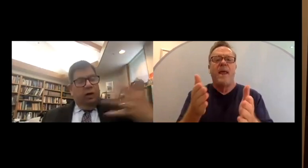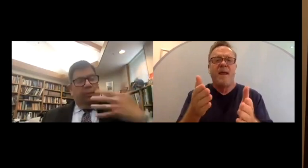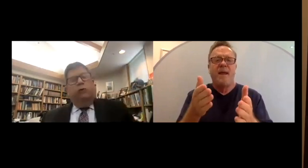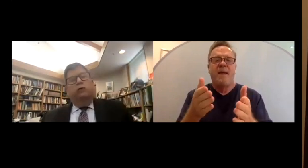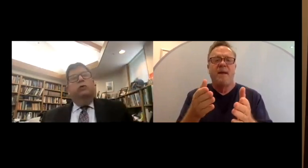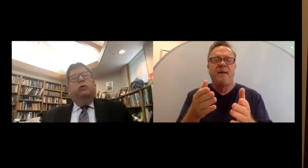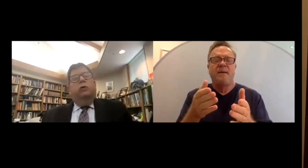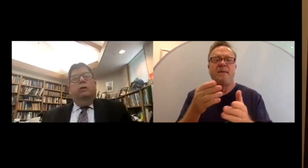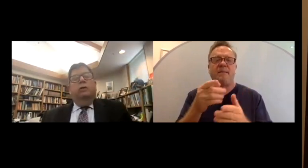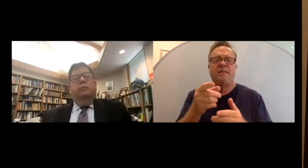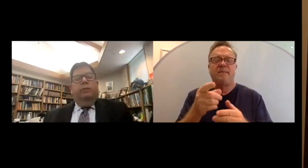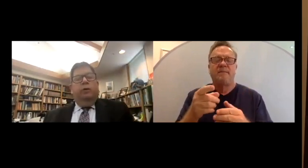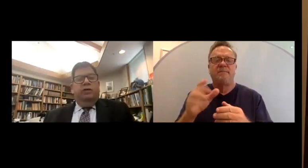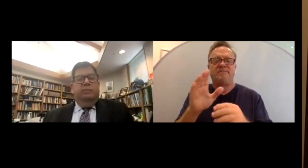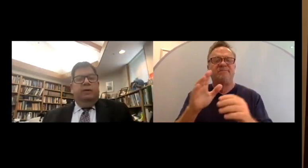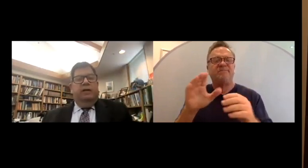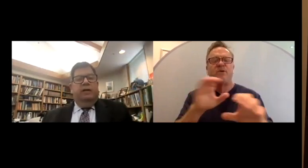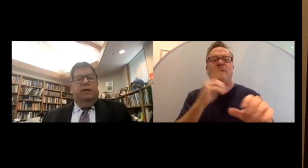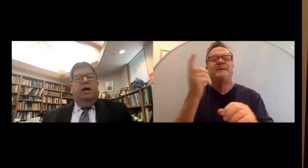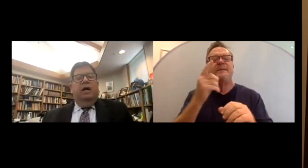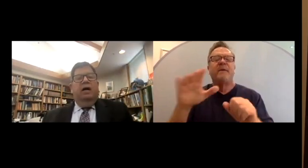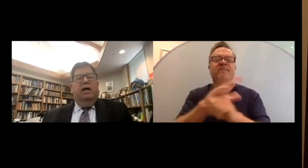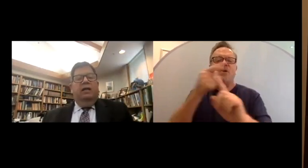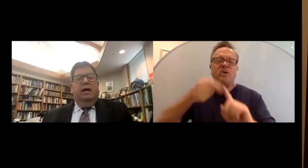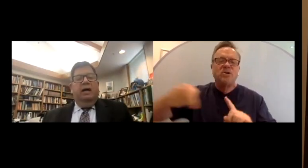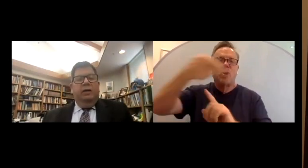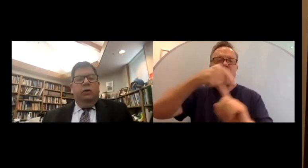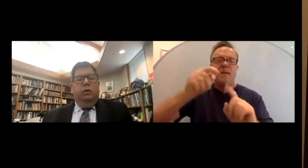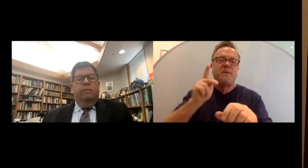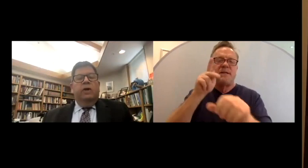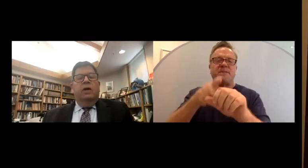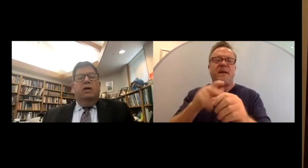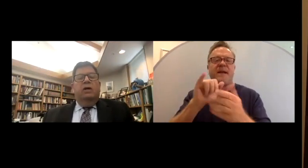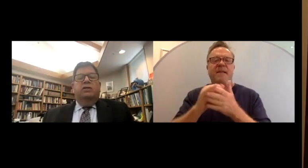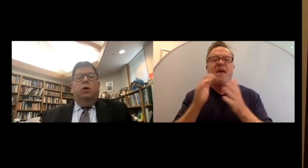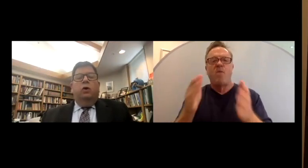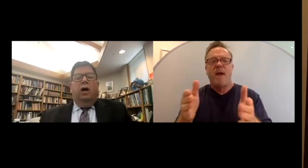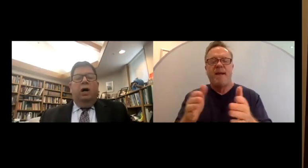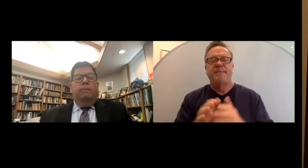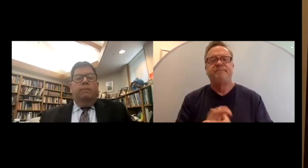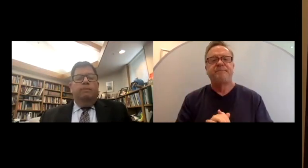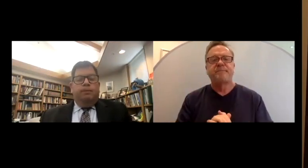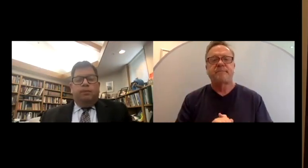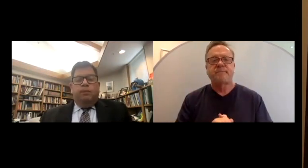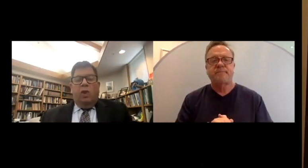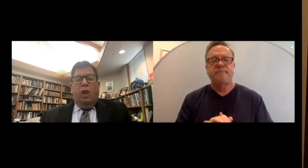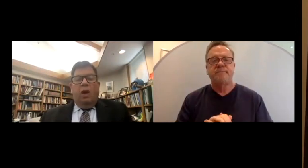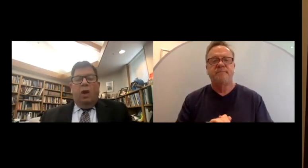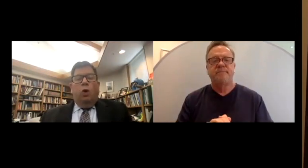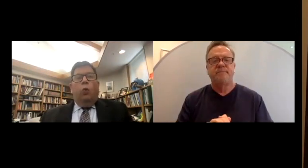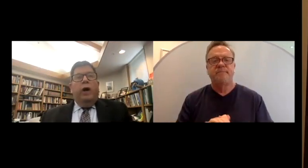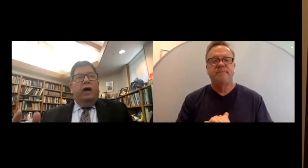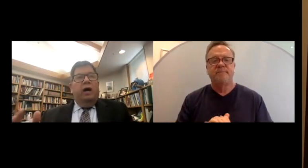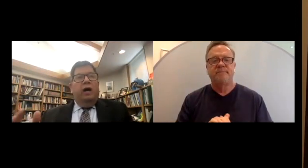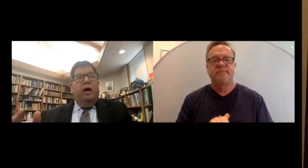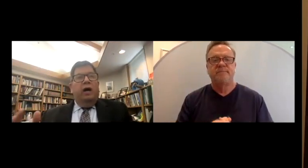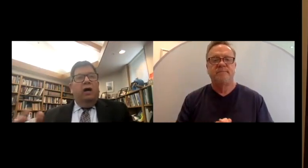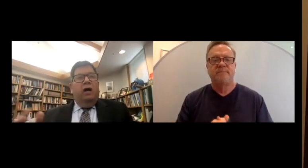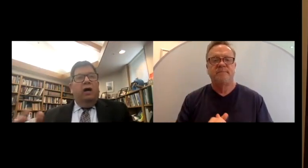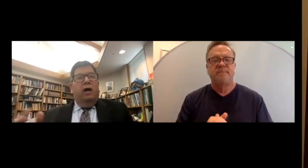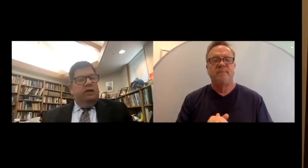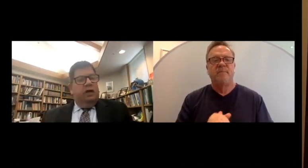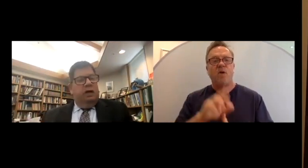coming full circle and participating in that manner. So Ray,